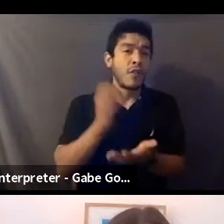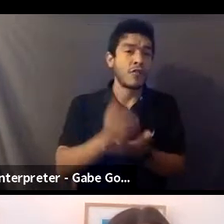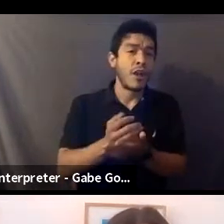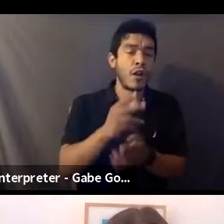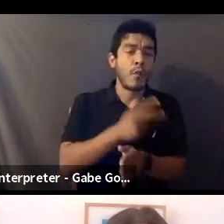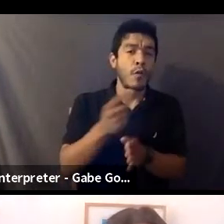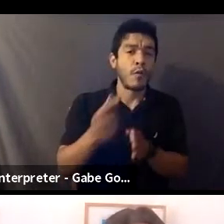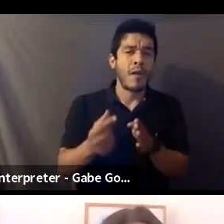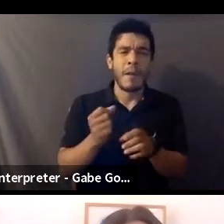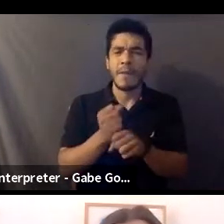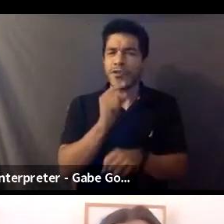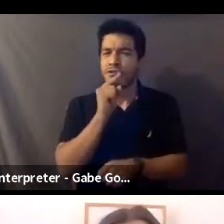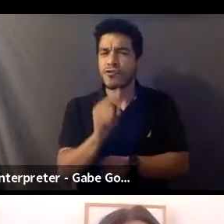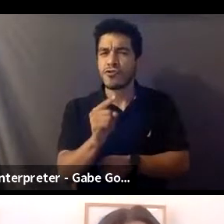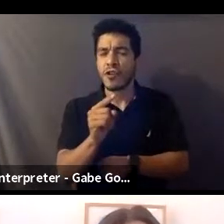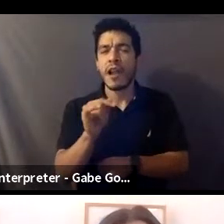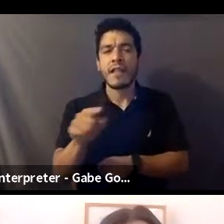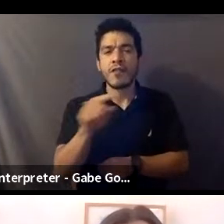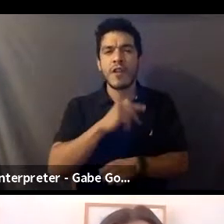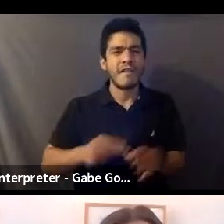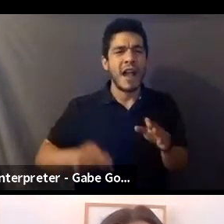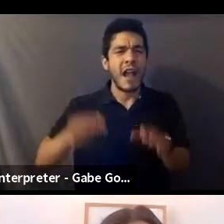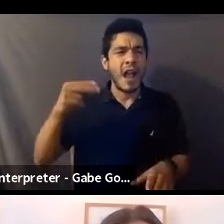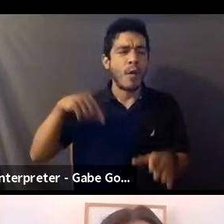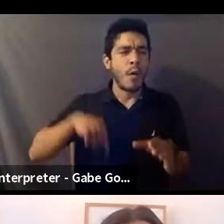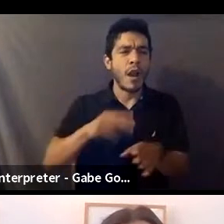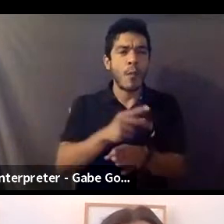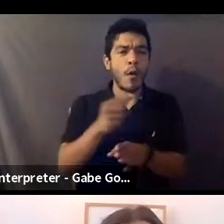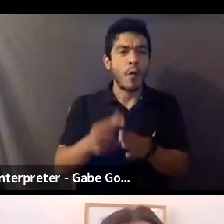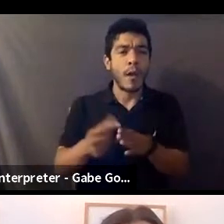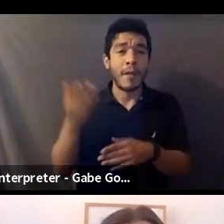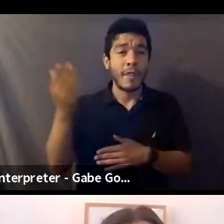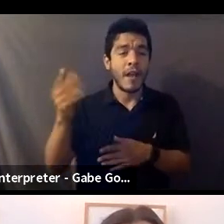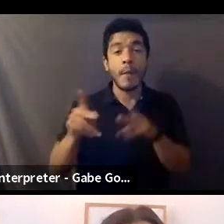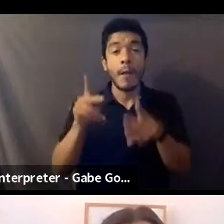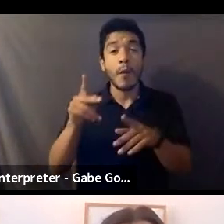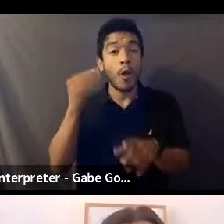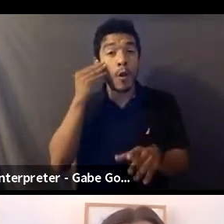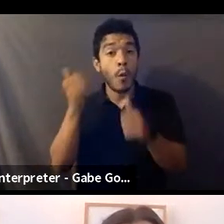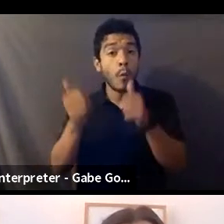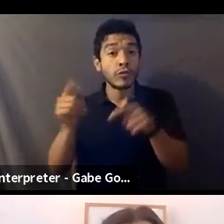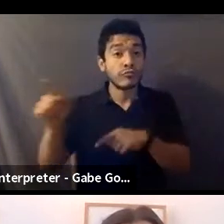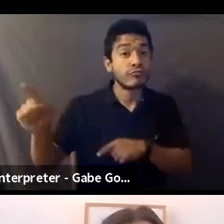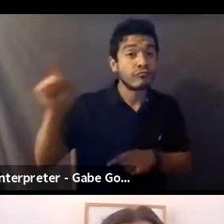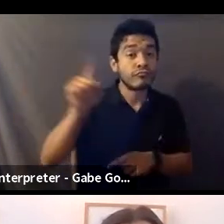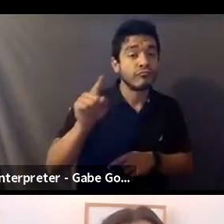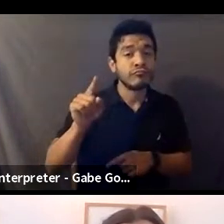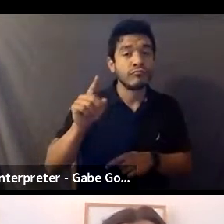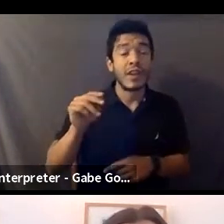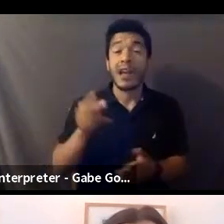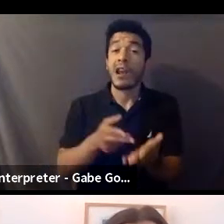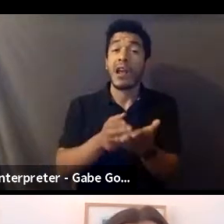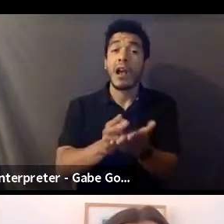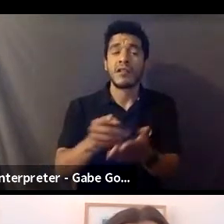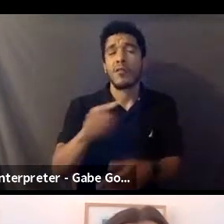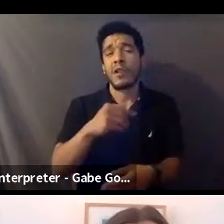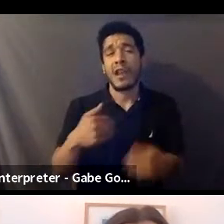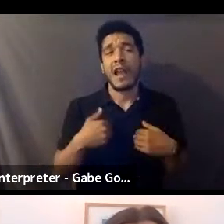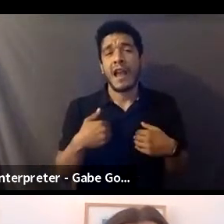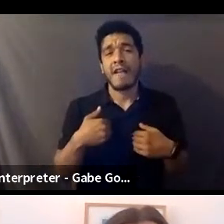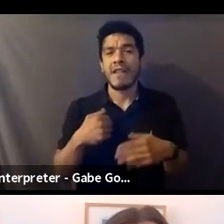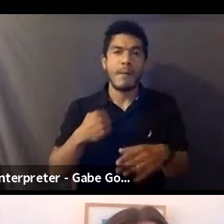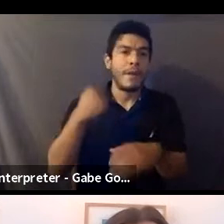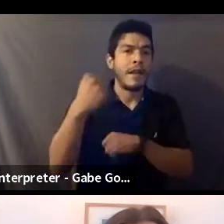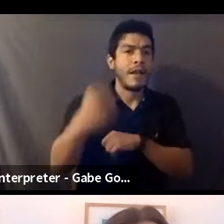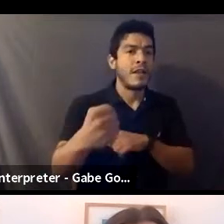that there are high-quality programs out there, that people are aware of them, and frankly, we have placed right from